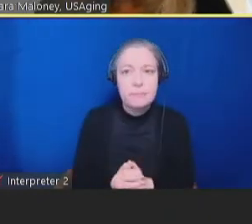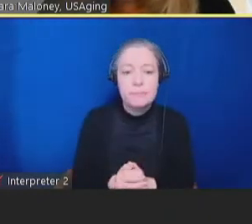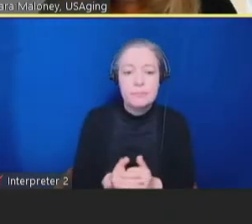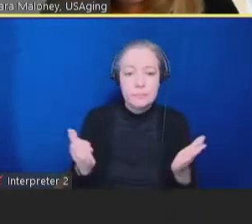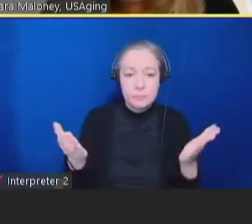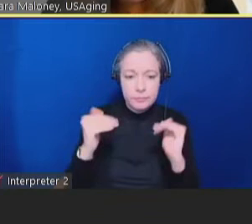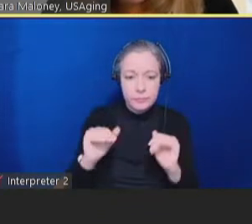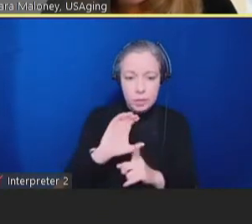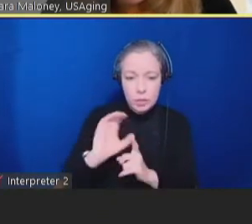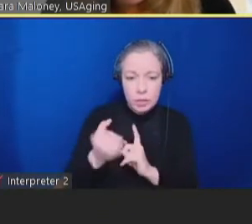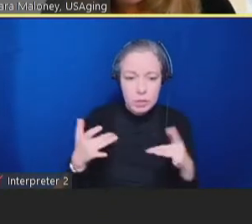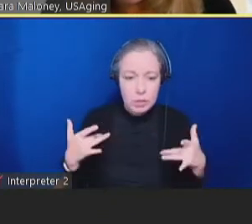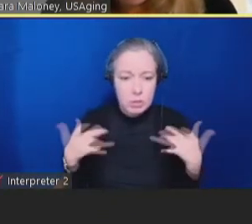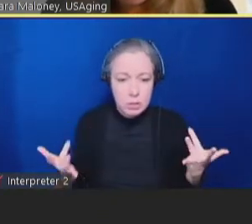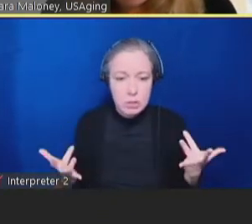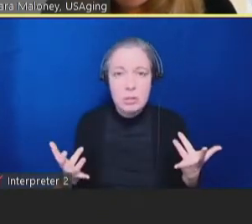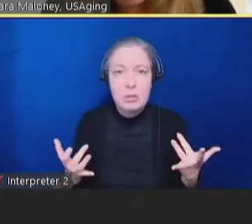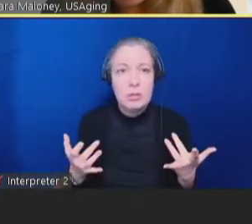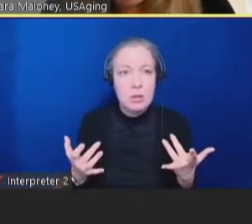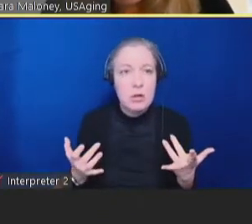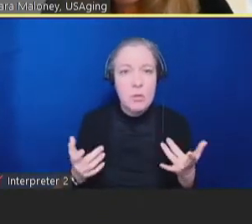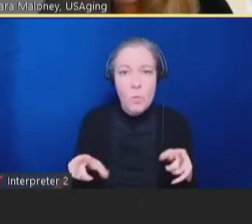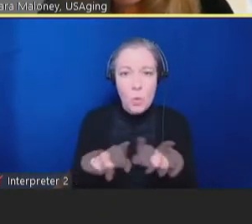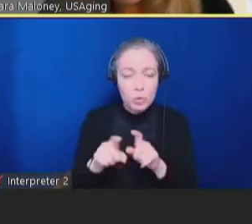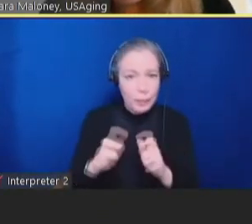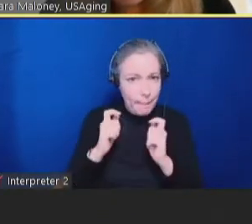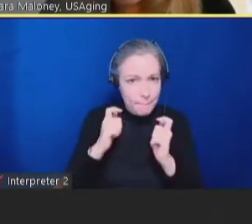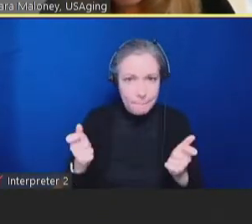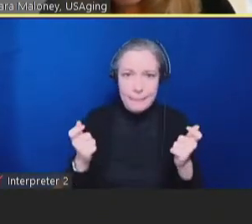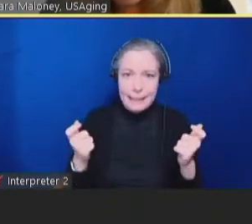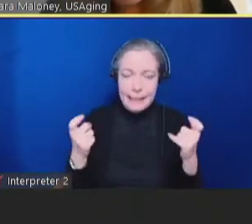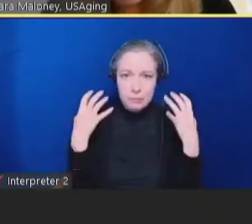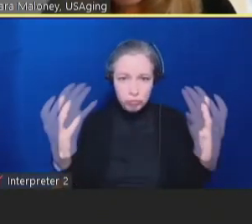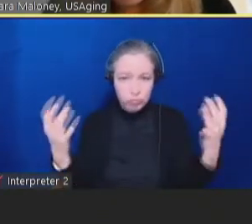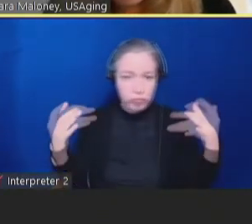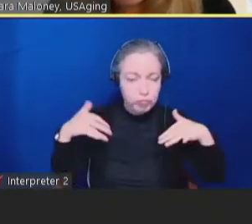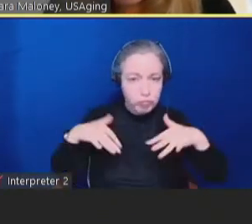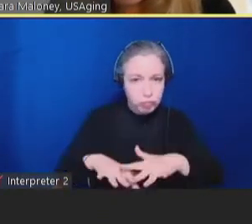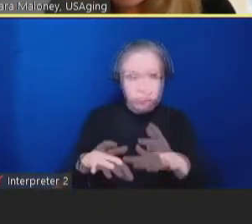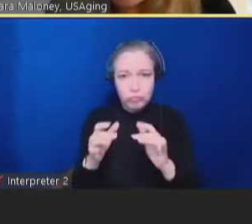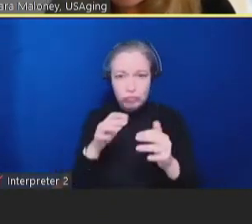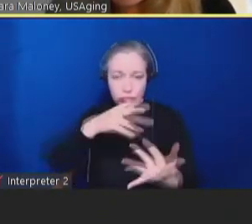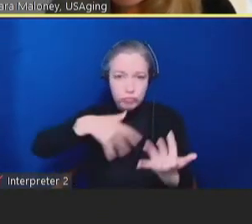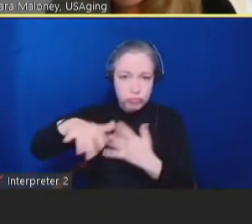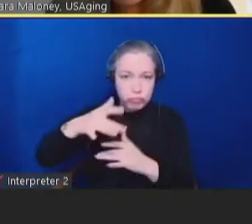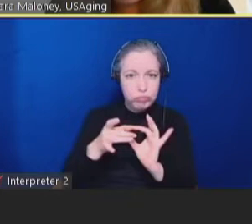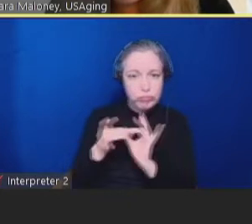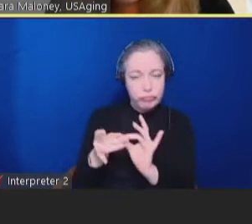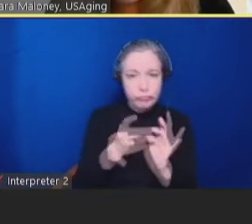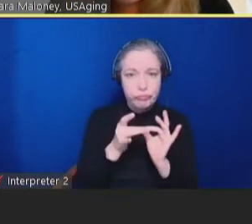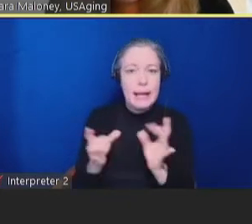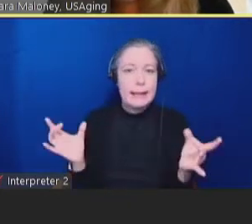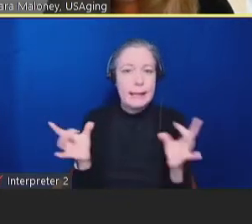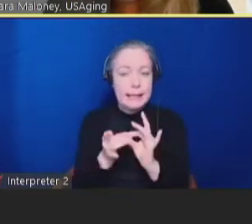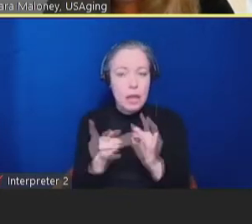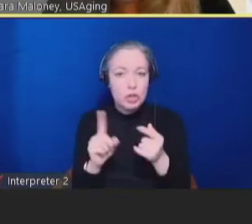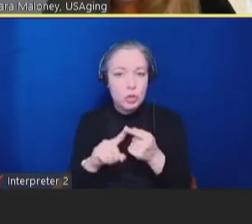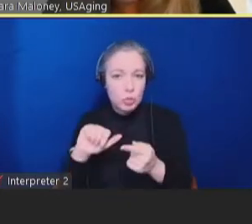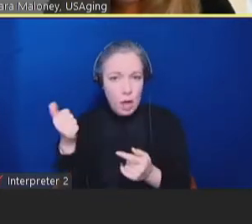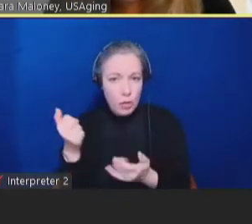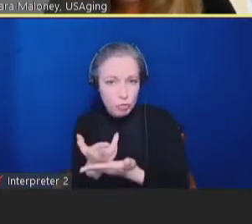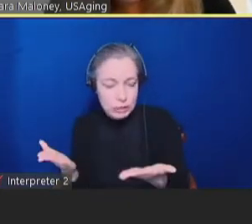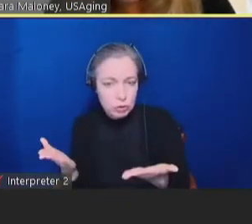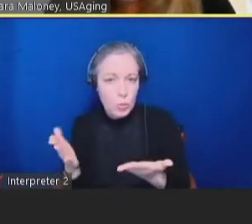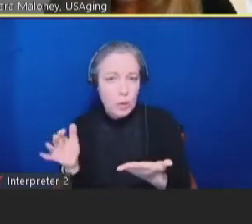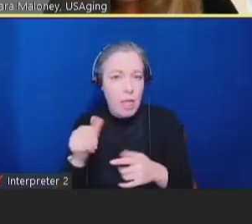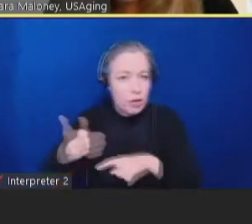events are also garner larger crowds and encourage social connection while also connecting marginalized populations to other resources such